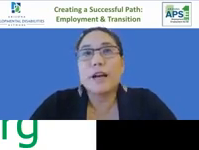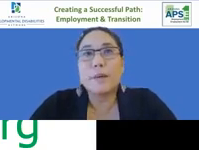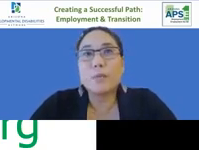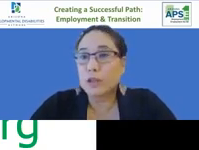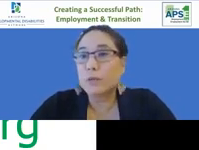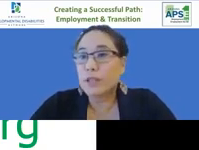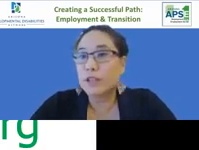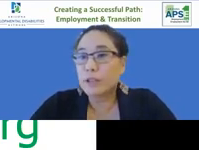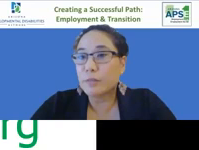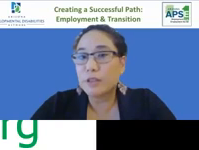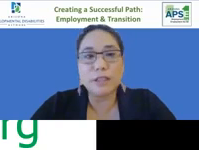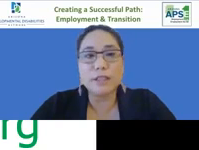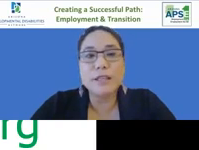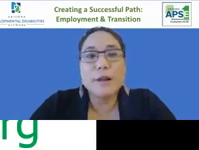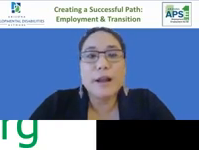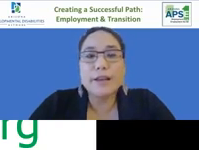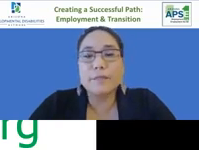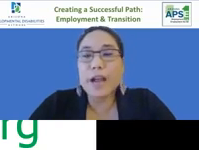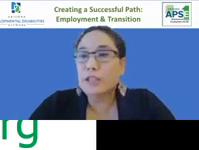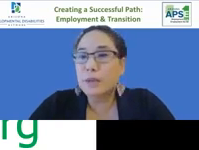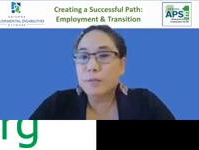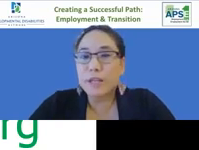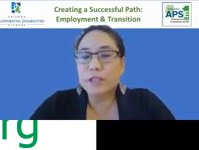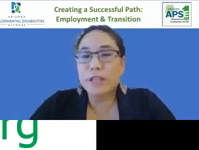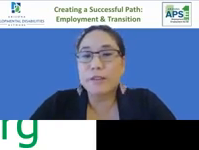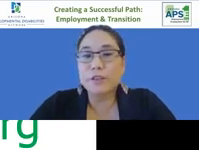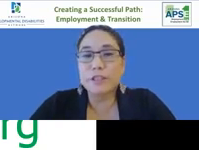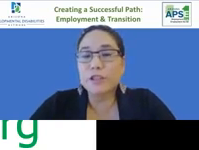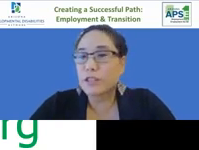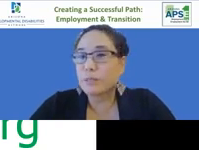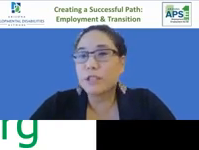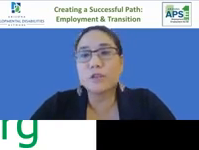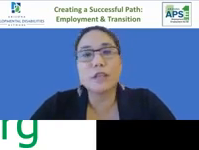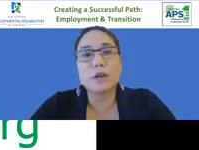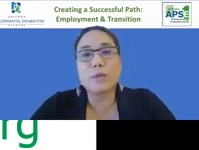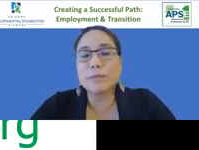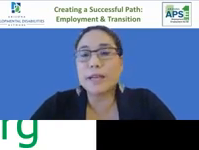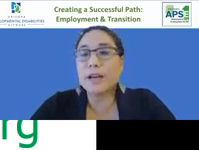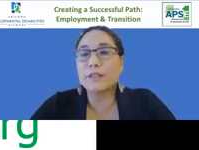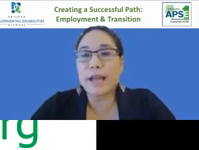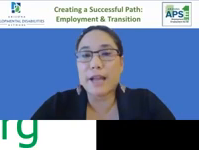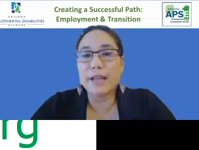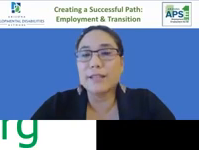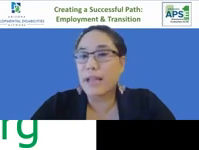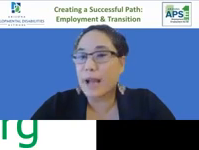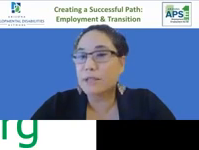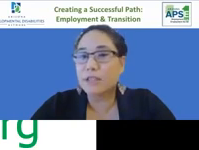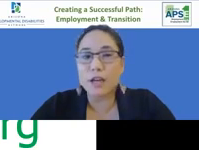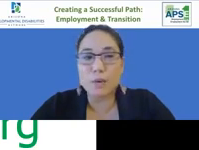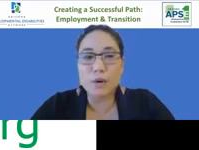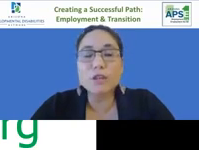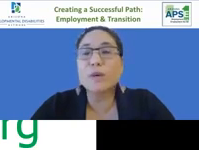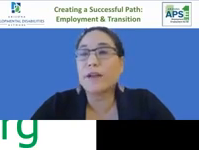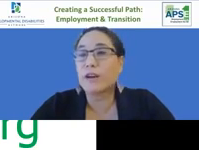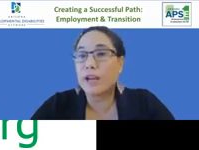work within their communities and i just want to mention that if you're interested please go check our website out it's at az apse